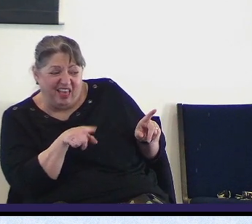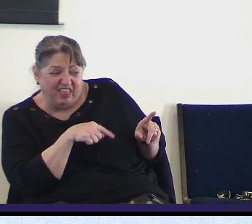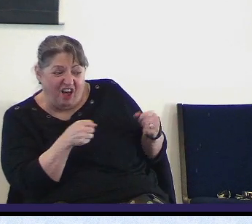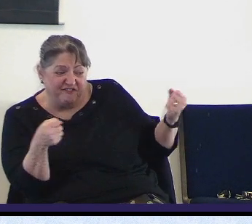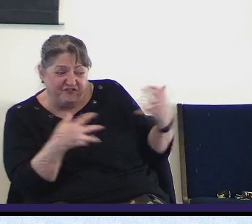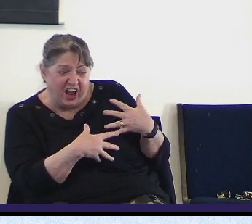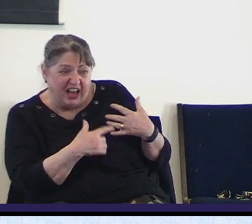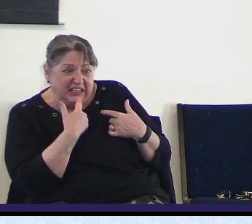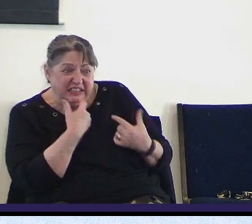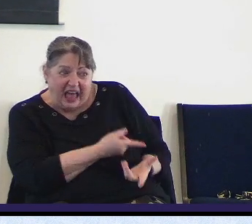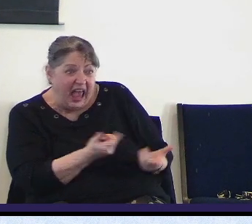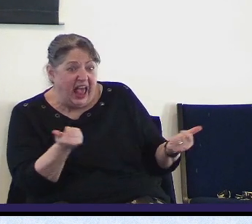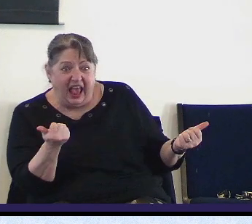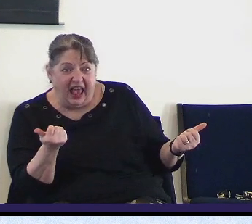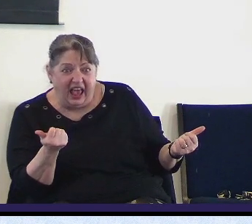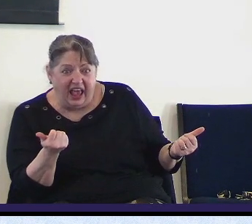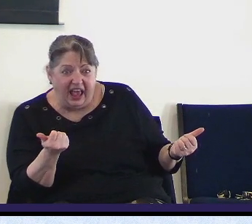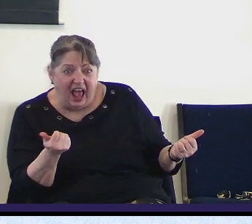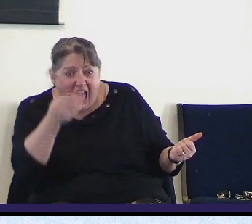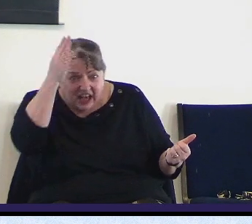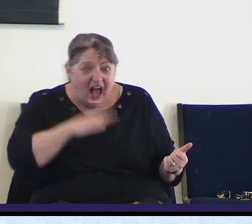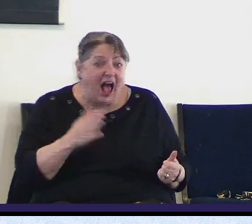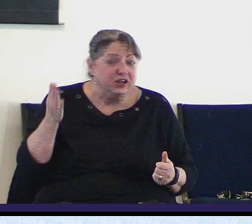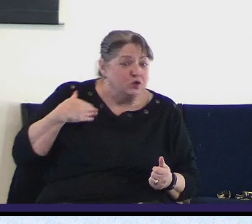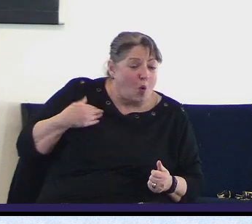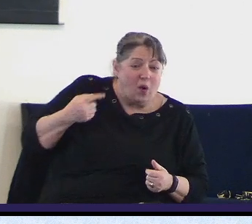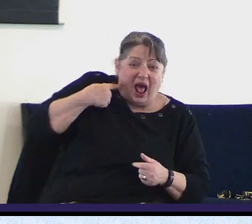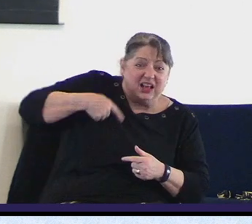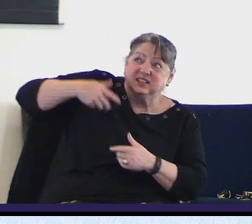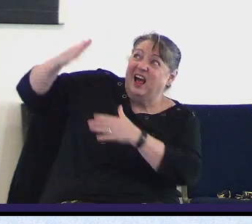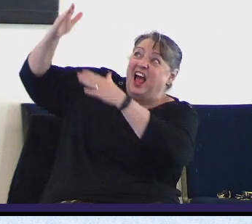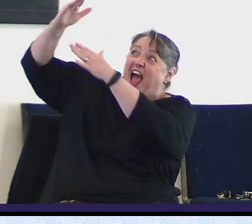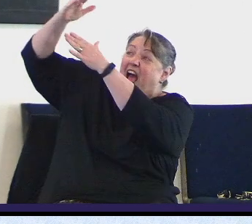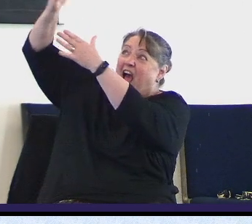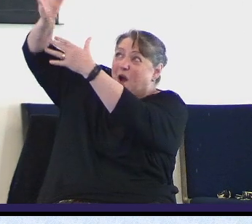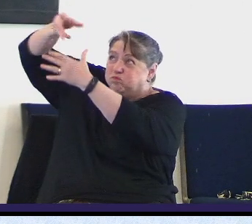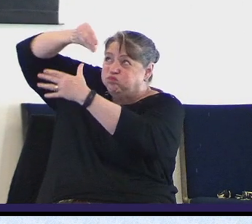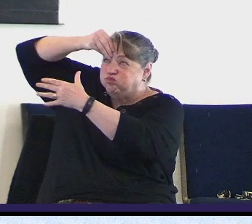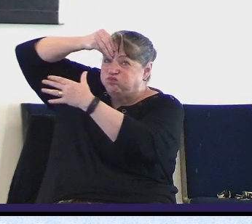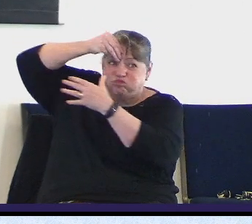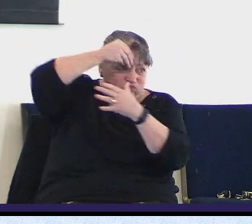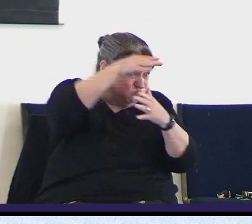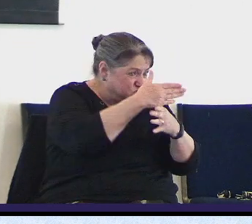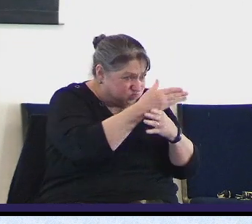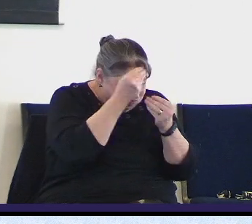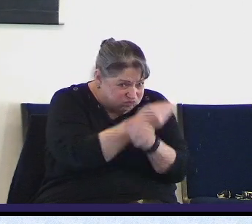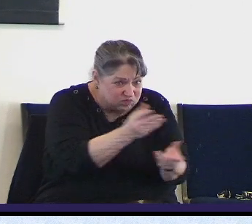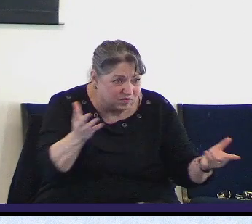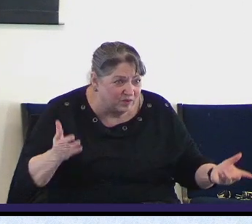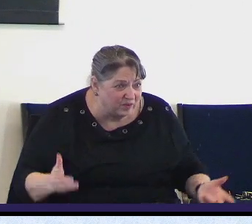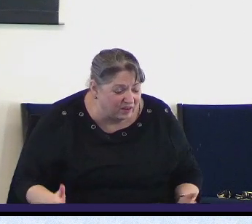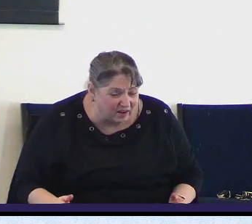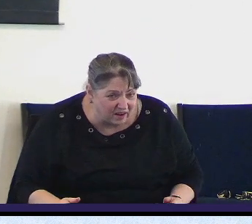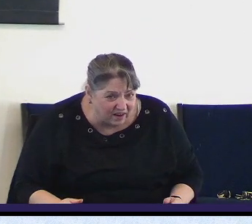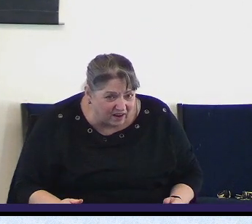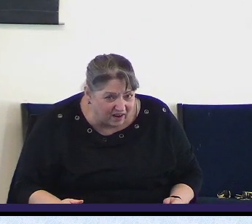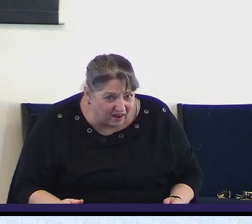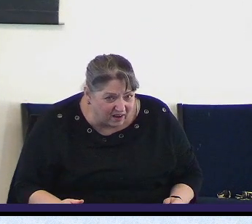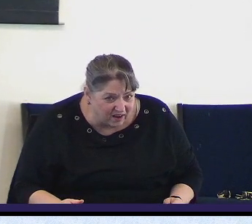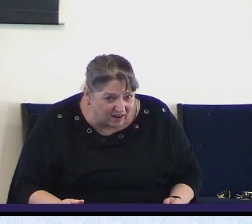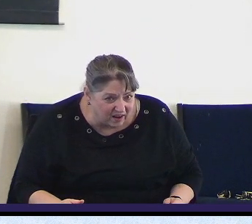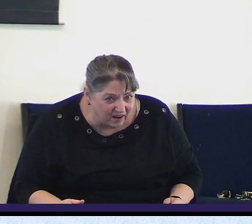say God calls us to speak his word he calls us to declare the word listen the only word that breaks the yoke